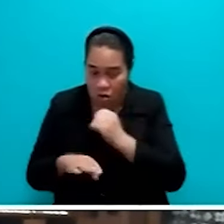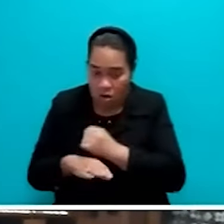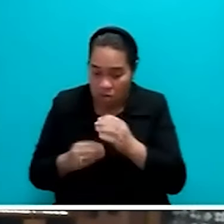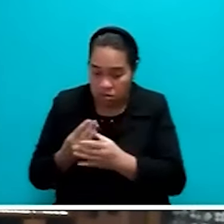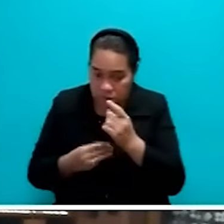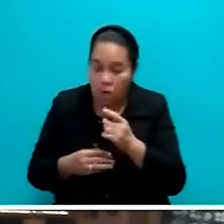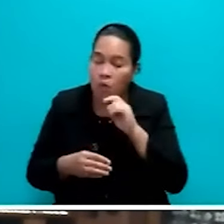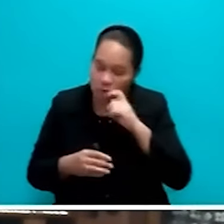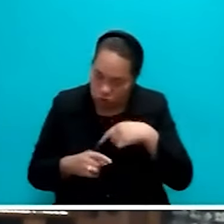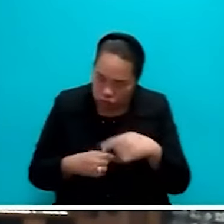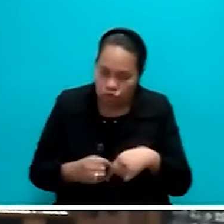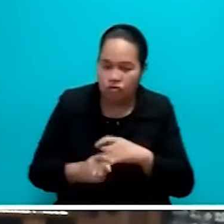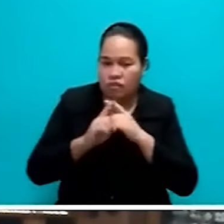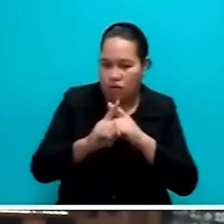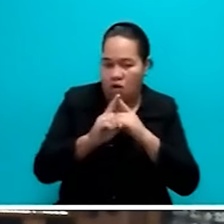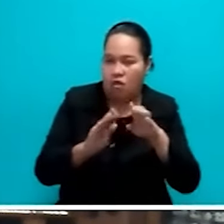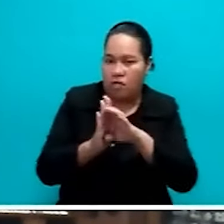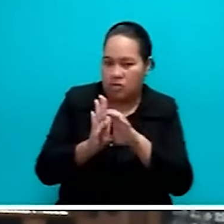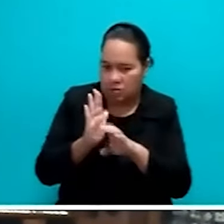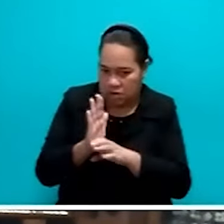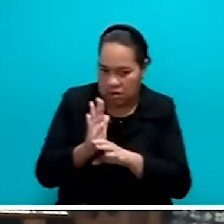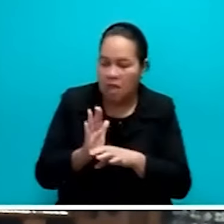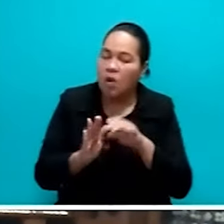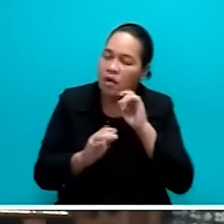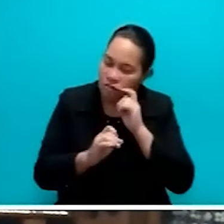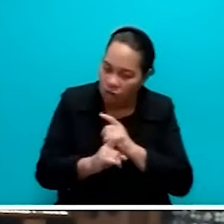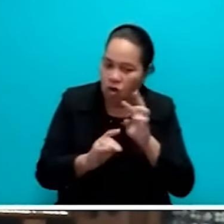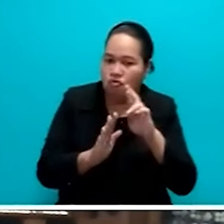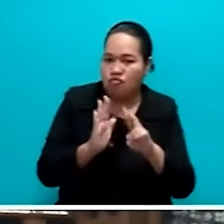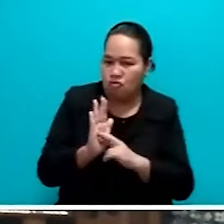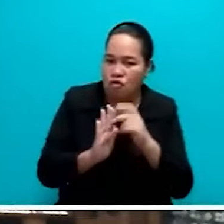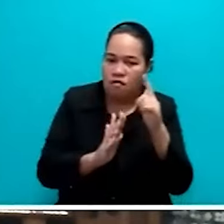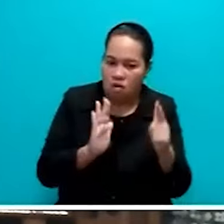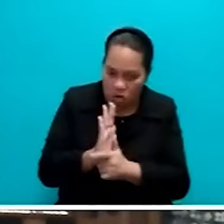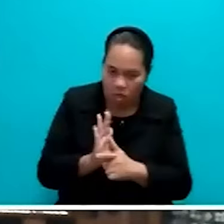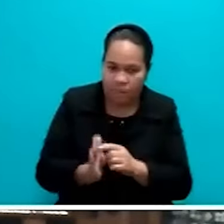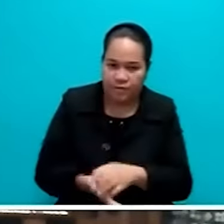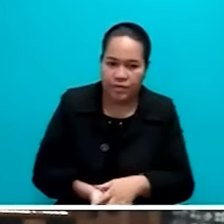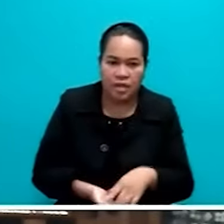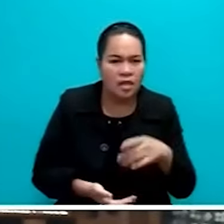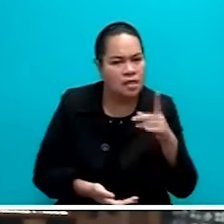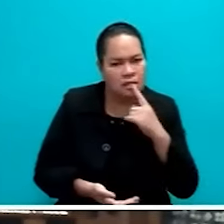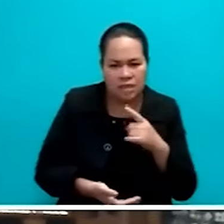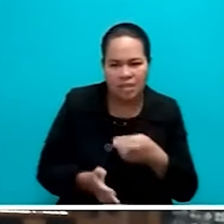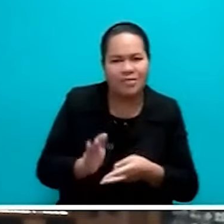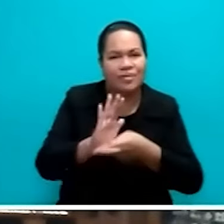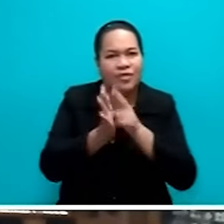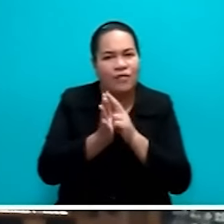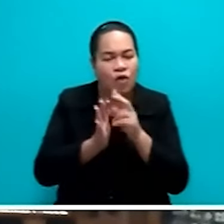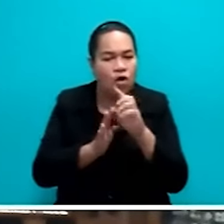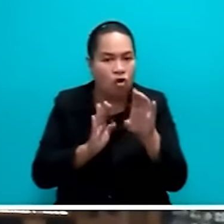to abide by the Constitution and the rule of law. Responding to calls for review of the Constitution does not mean